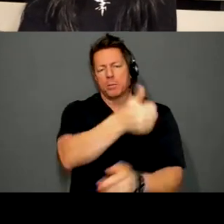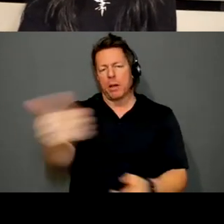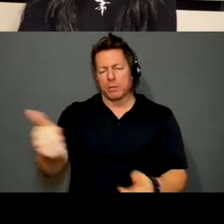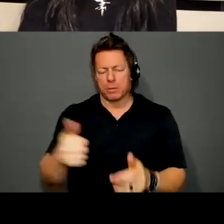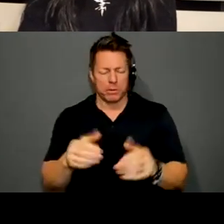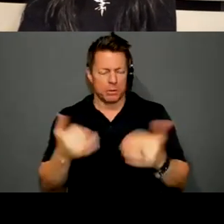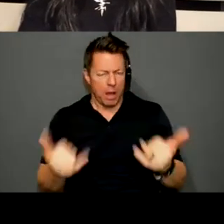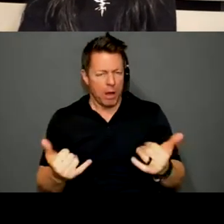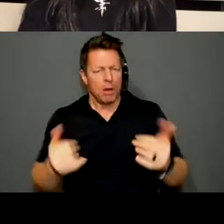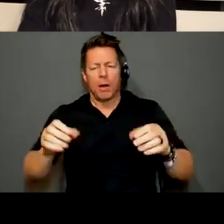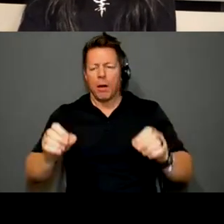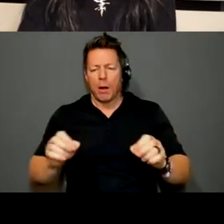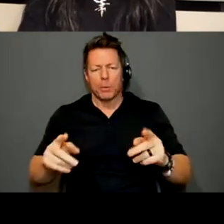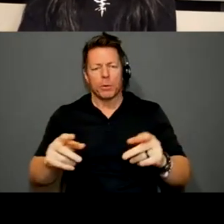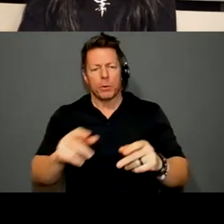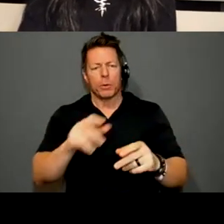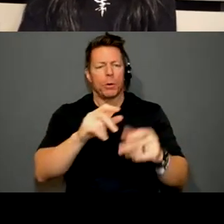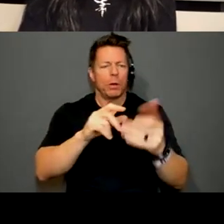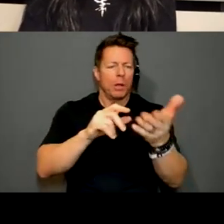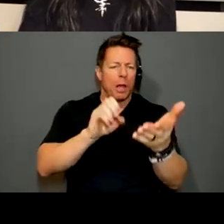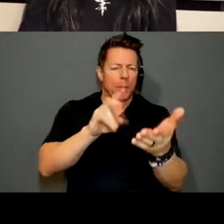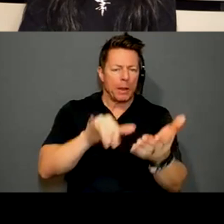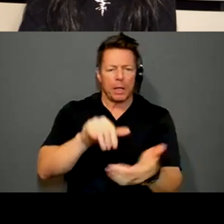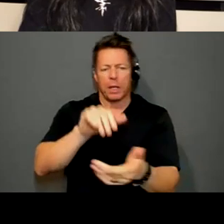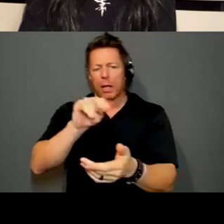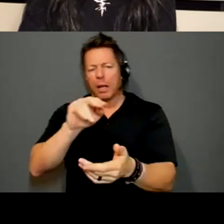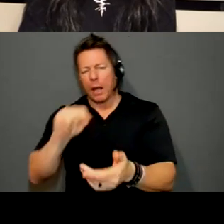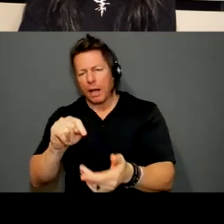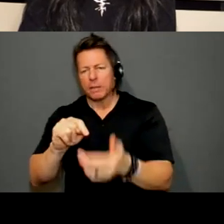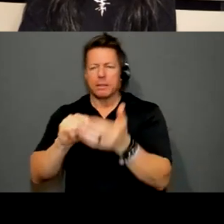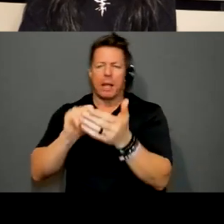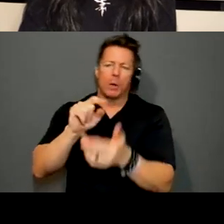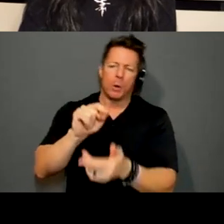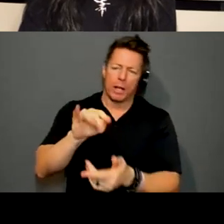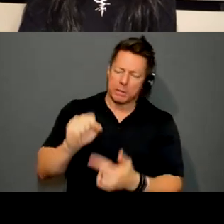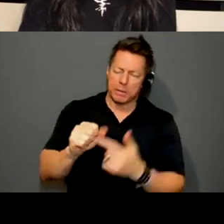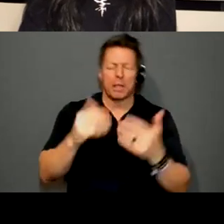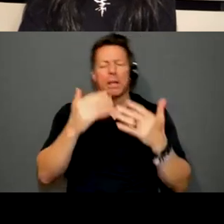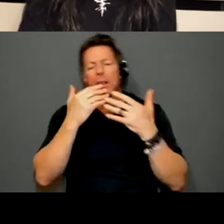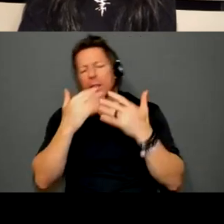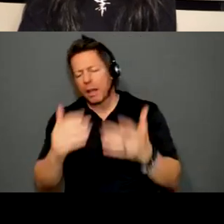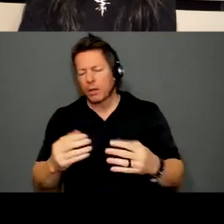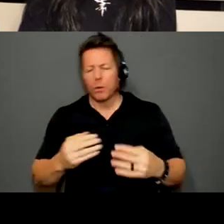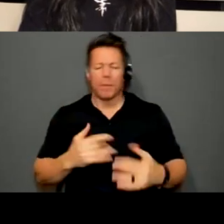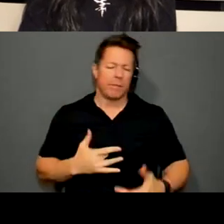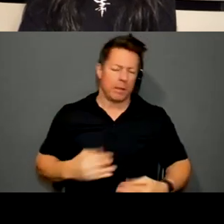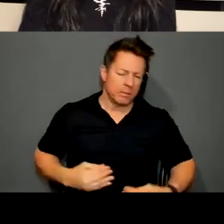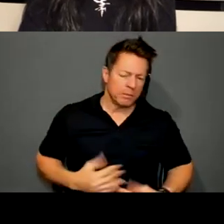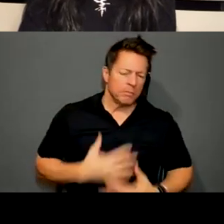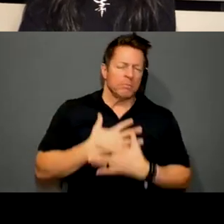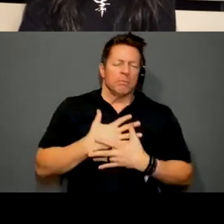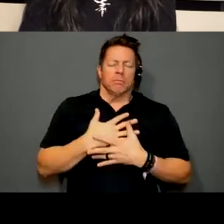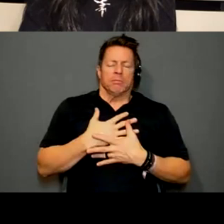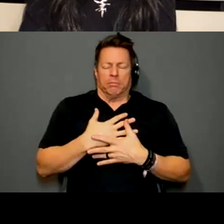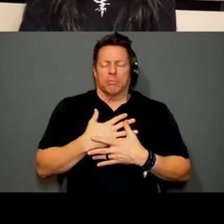Nat or Antonius and also just thank you. I feel completely inspired and validated as a human and as an artist and